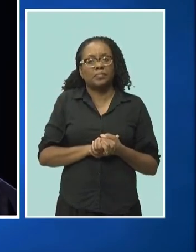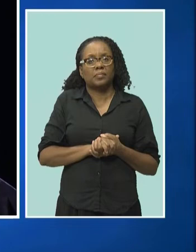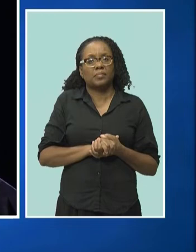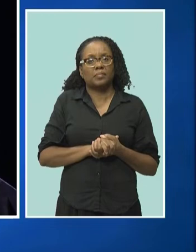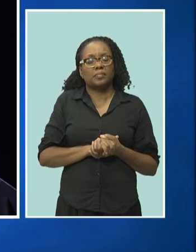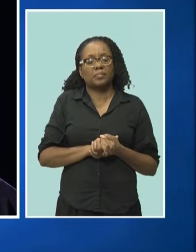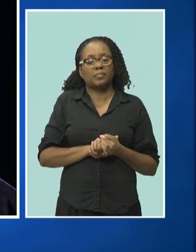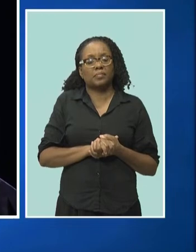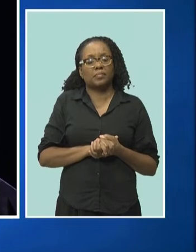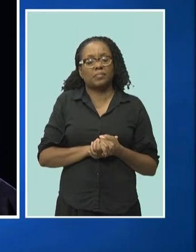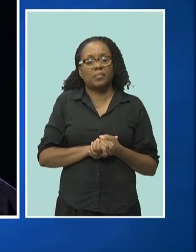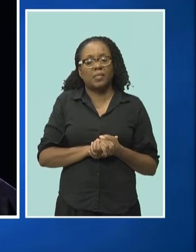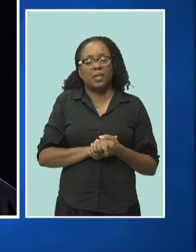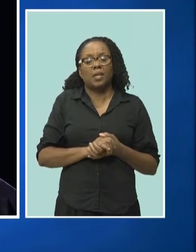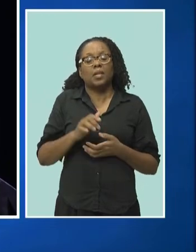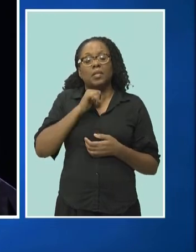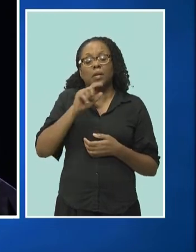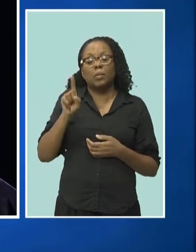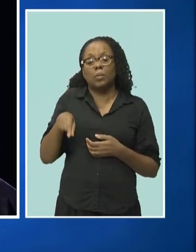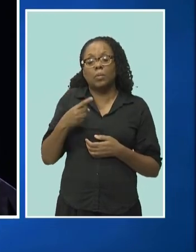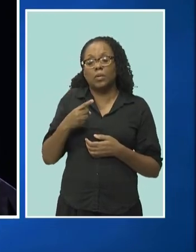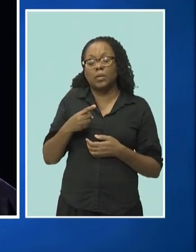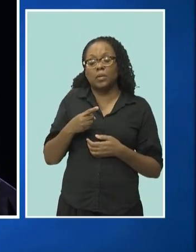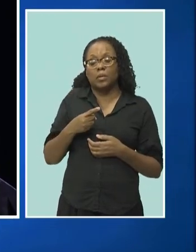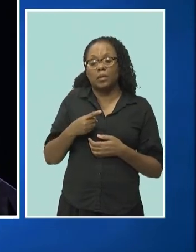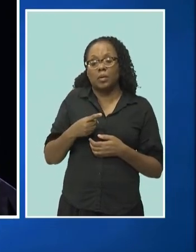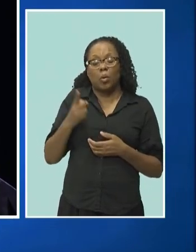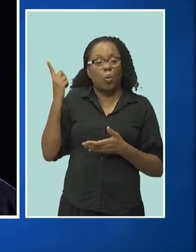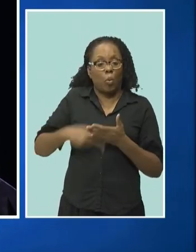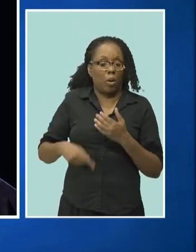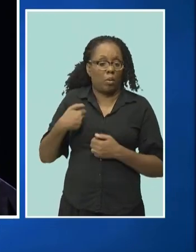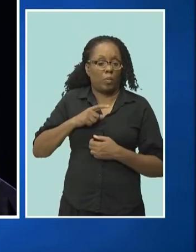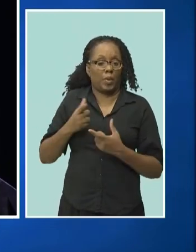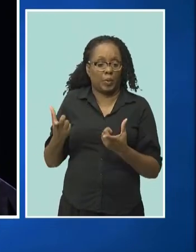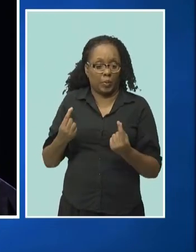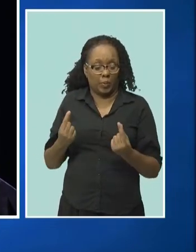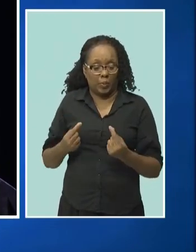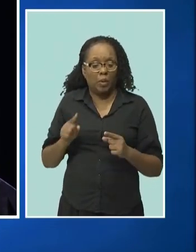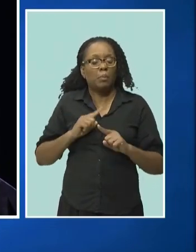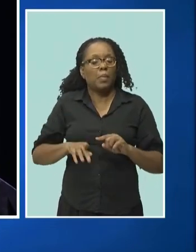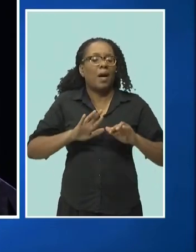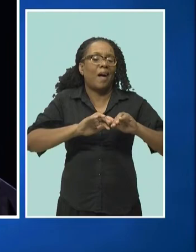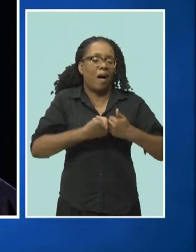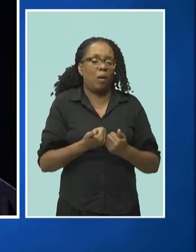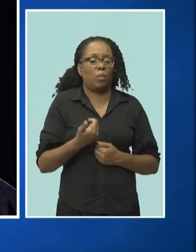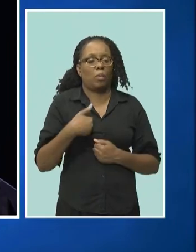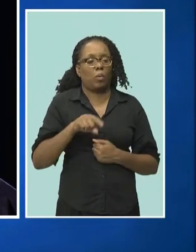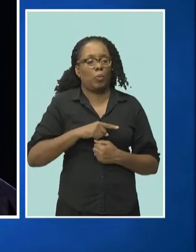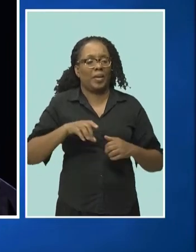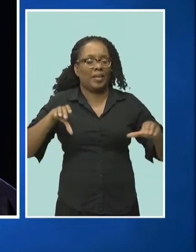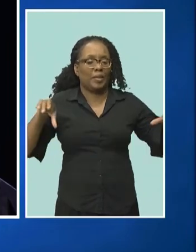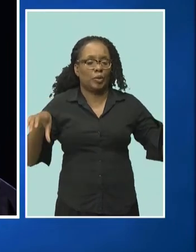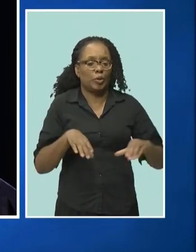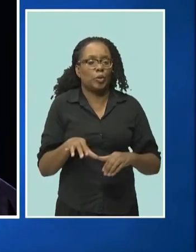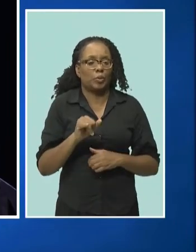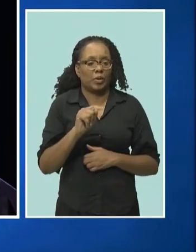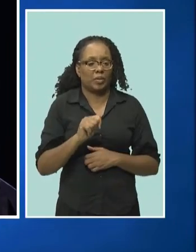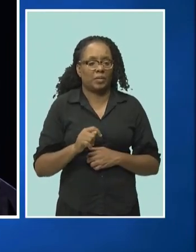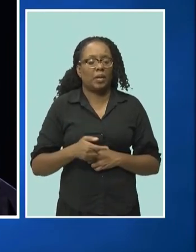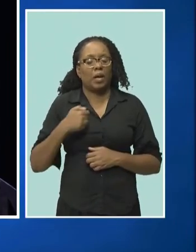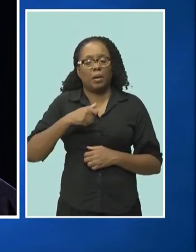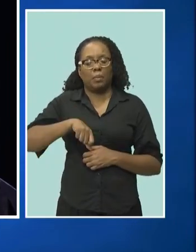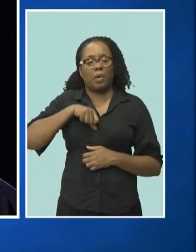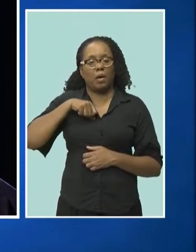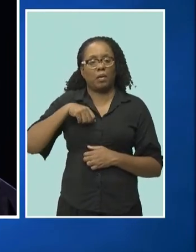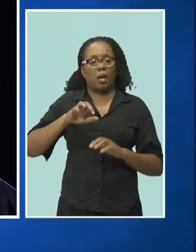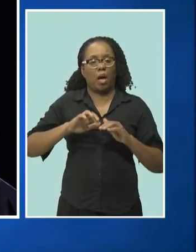important than the what. And as a result, I am proud of the way we have developed our business